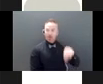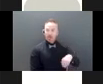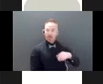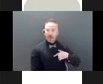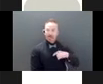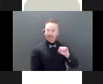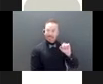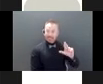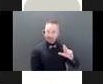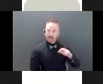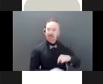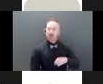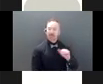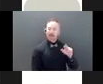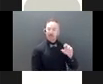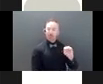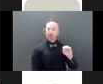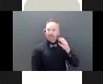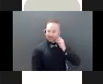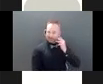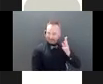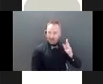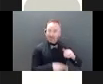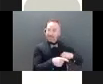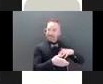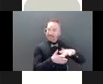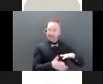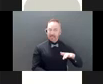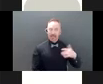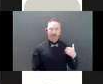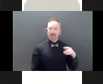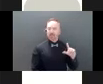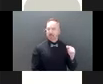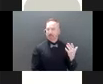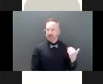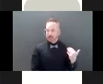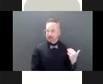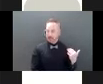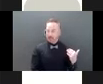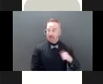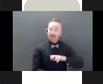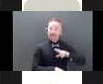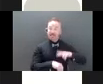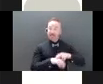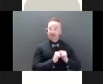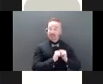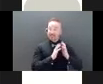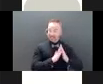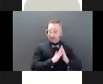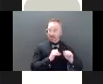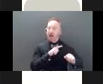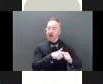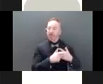abuse. And that's a prevalence study that was done in 2015 by the National Initiative for Care of the Elderly.